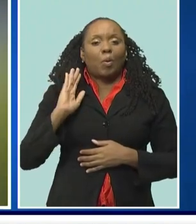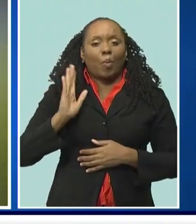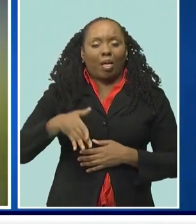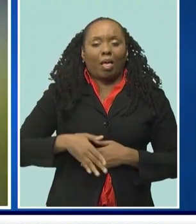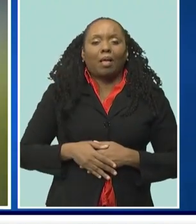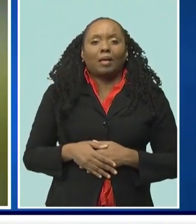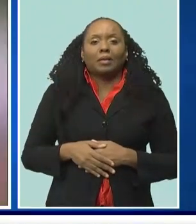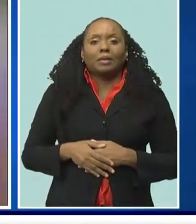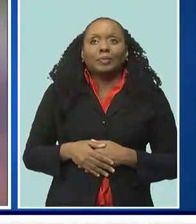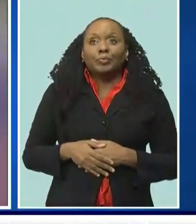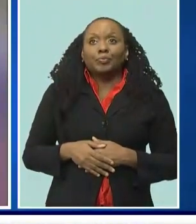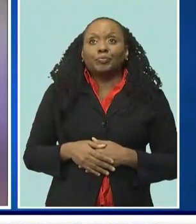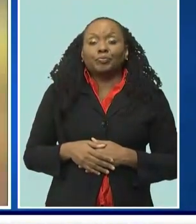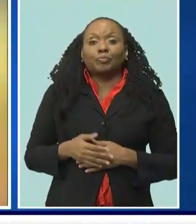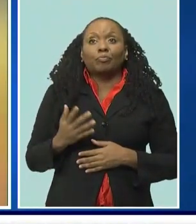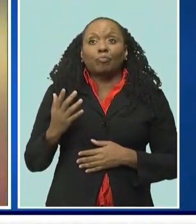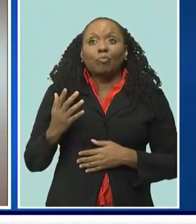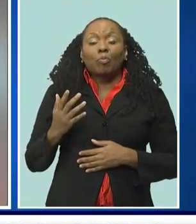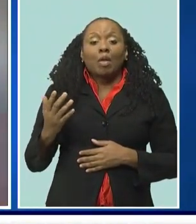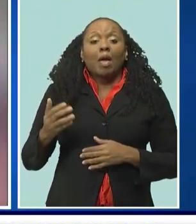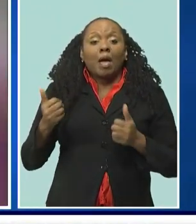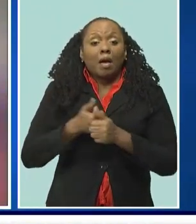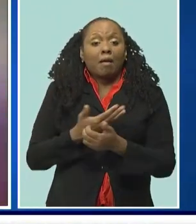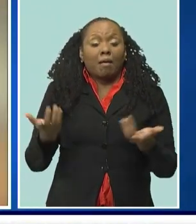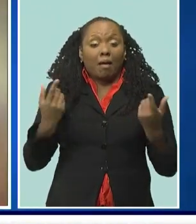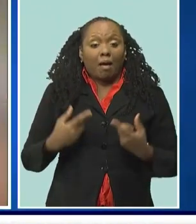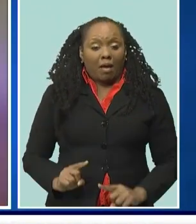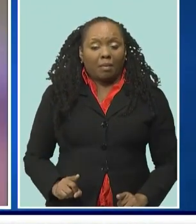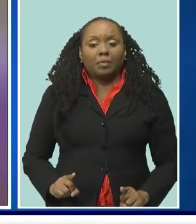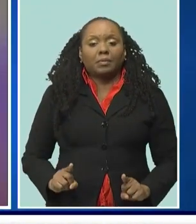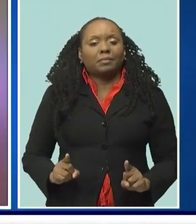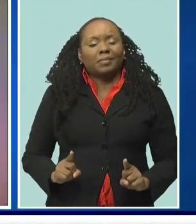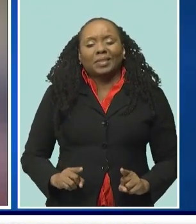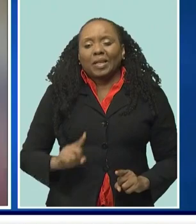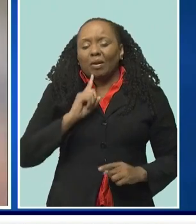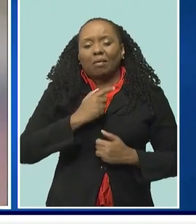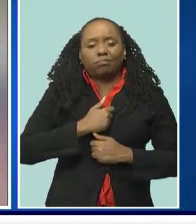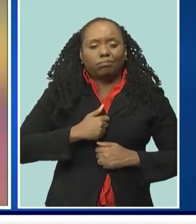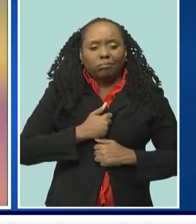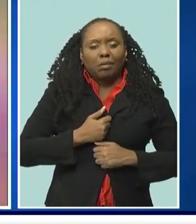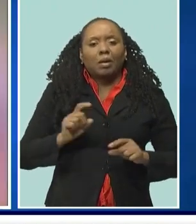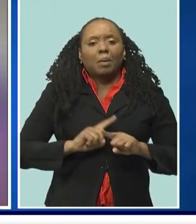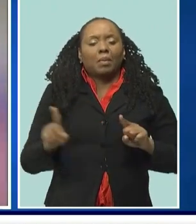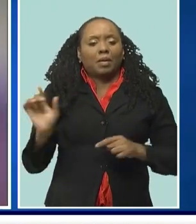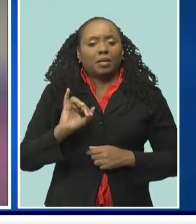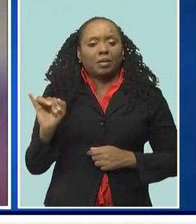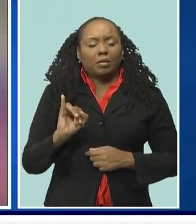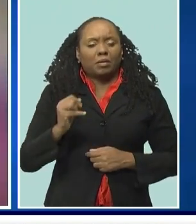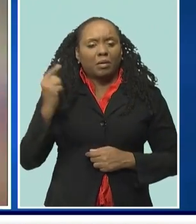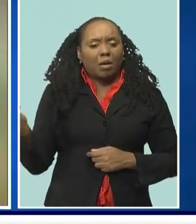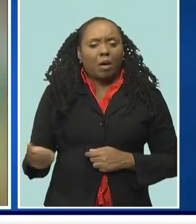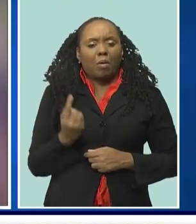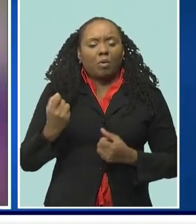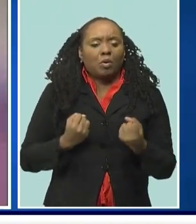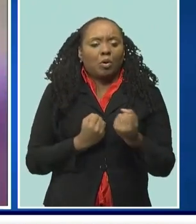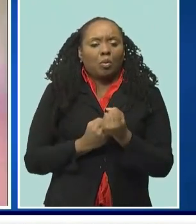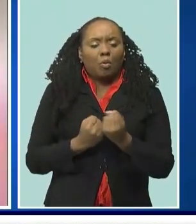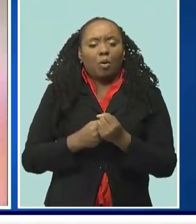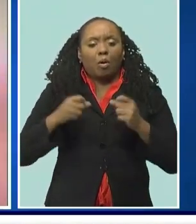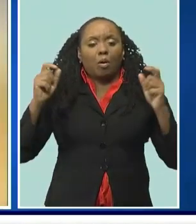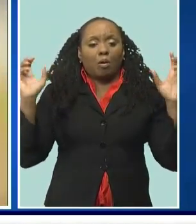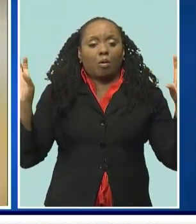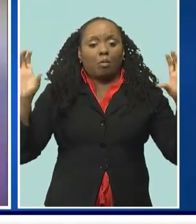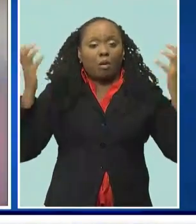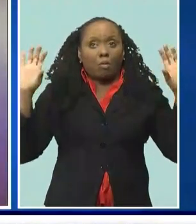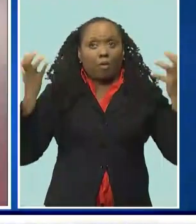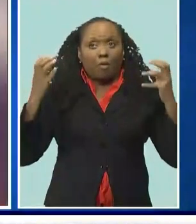What happened with the event is unfortunate, but I think it's important to realize that the insurance sector in Barbados has supported the Cropover Festival for many years and will